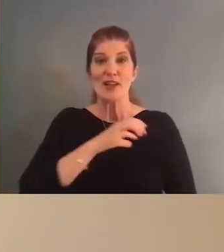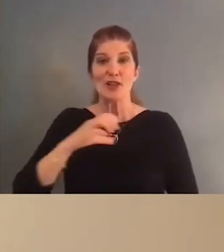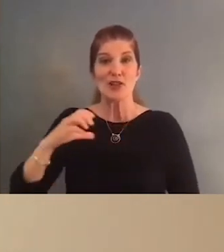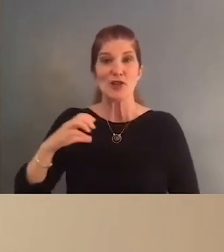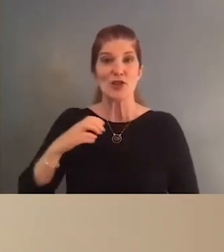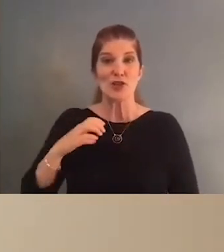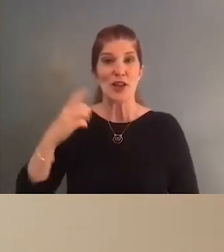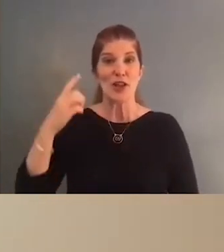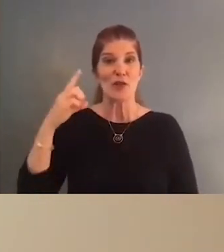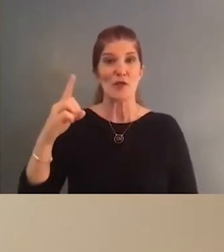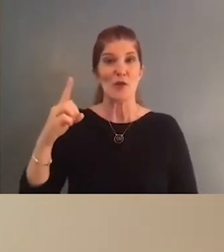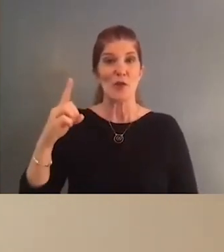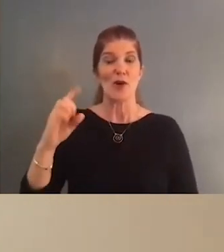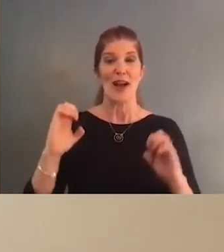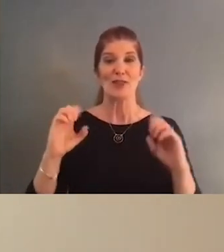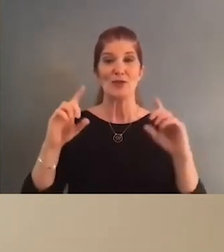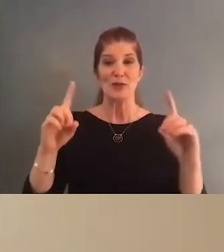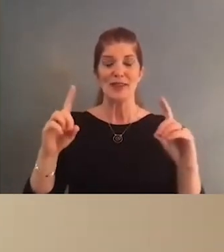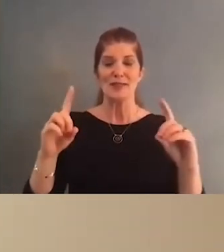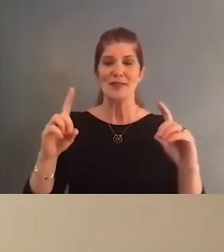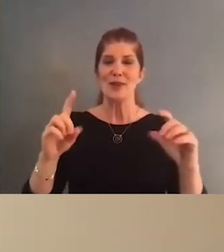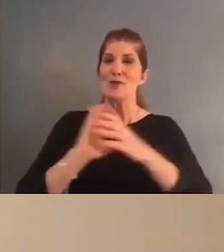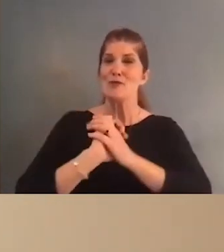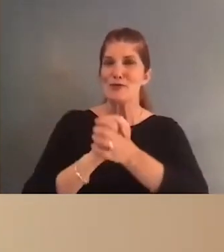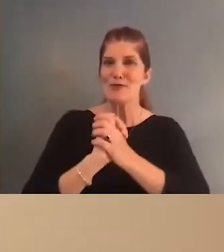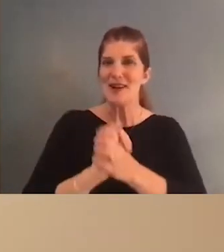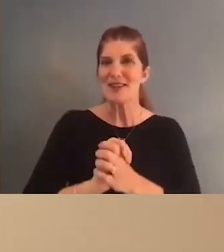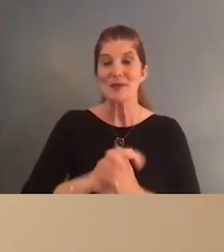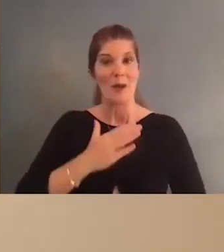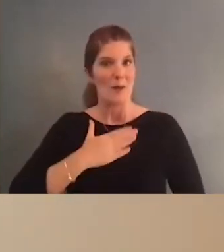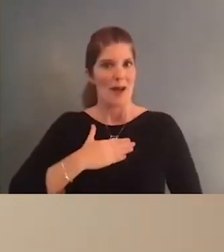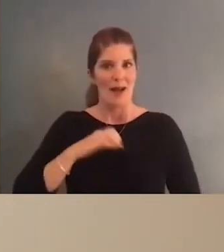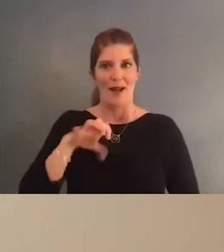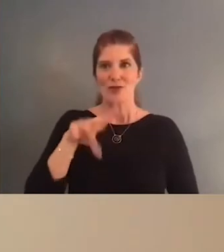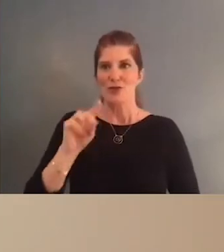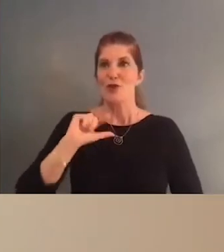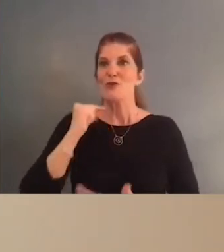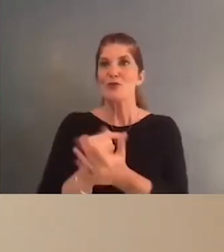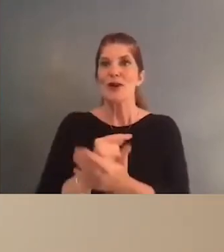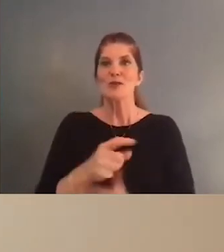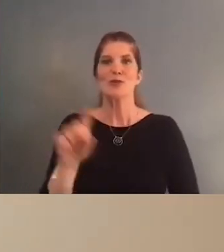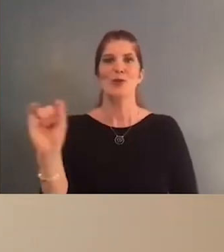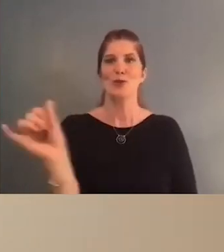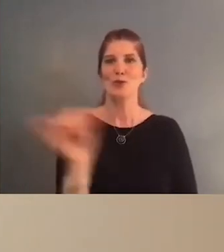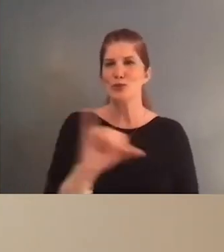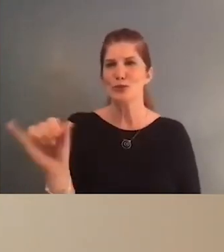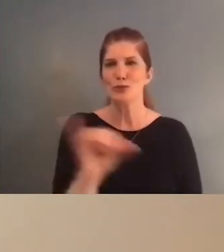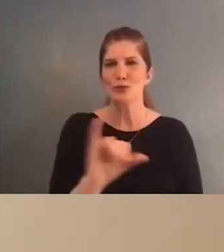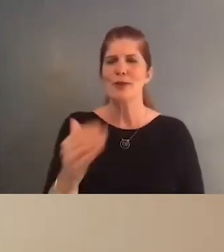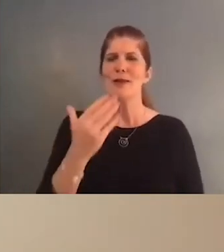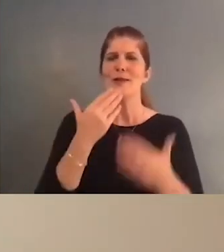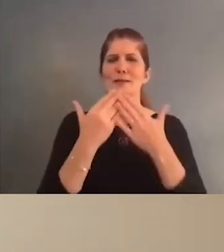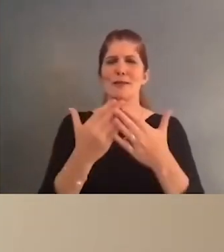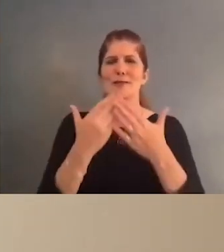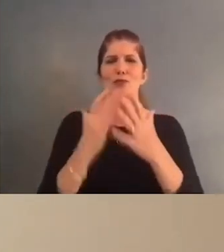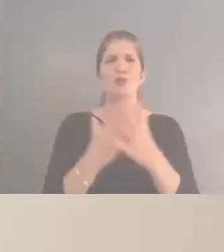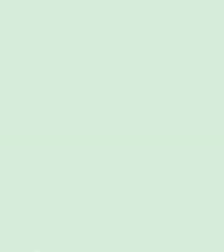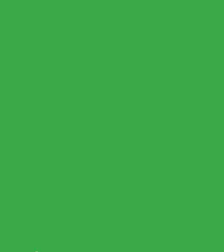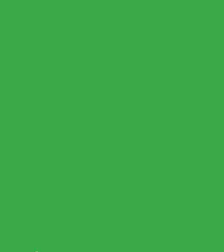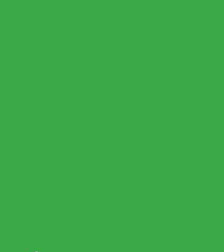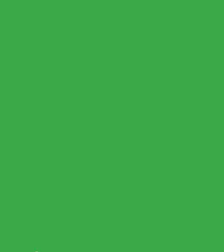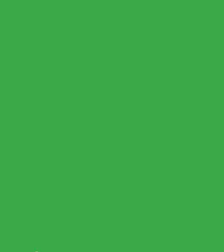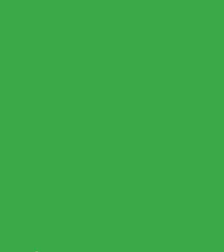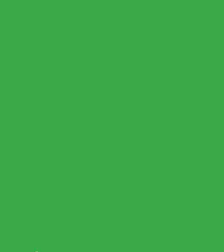City Council. Congratulations. As a mother of a member of the Class of 2020, I want to thank you for your resilience.